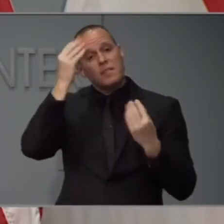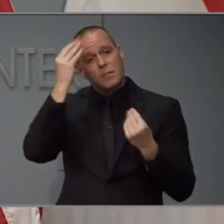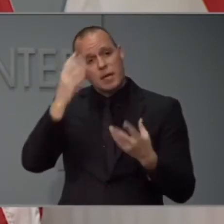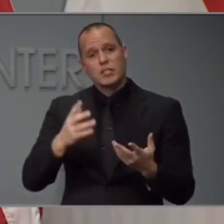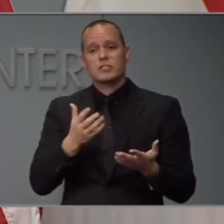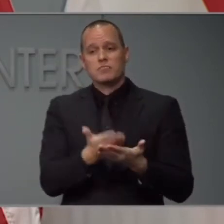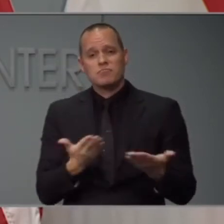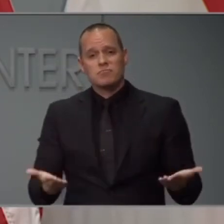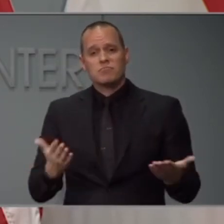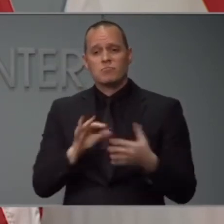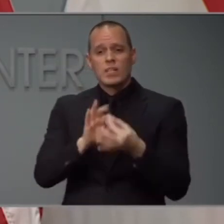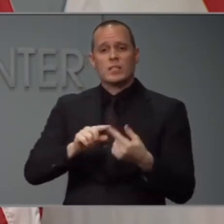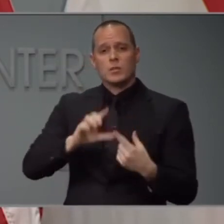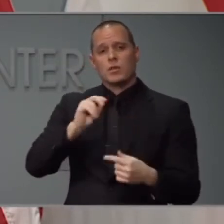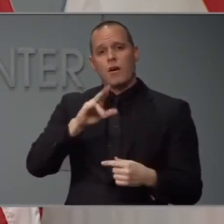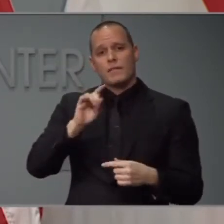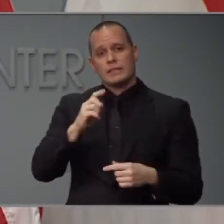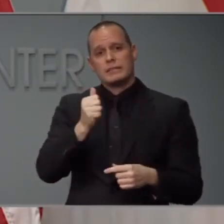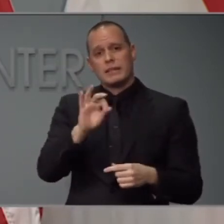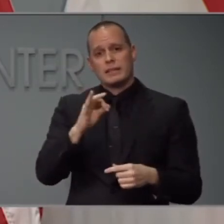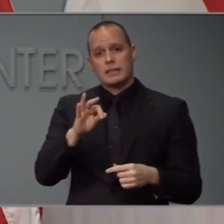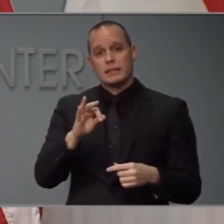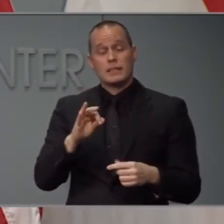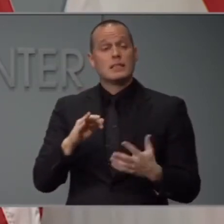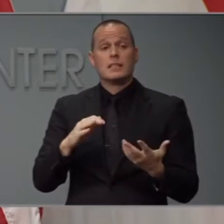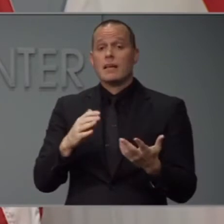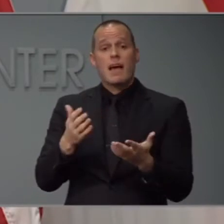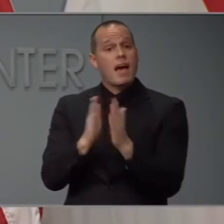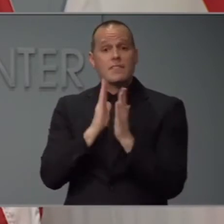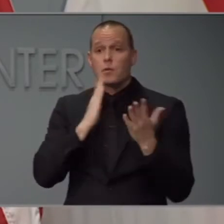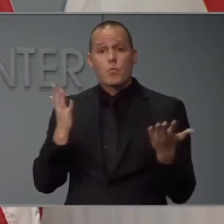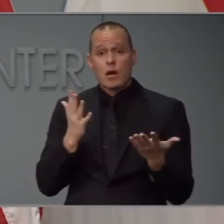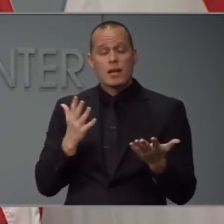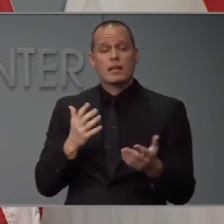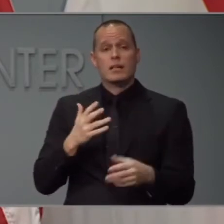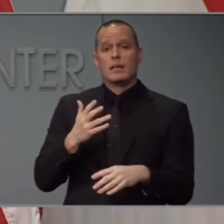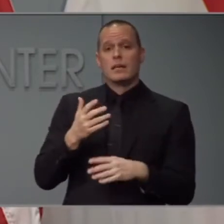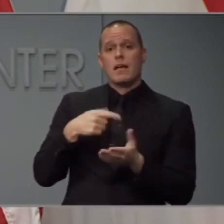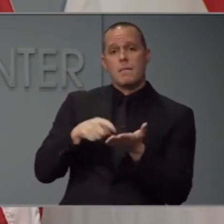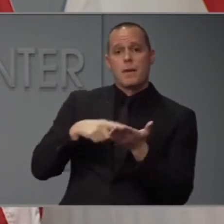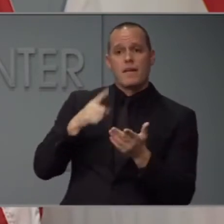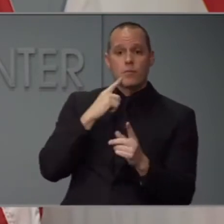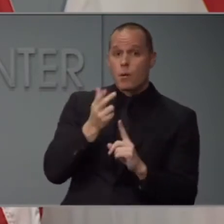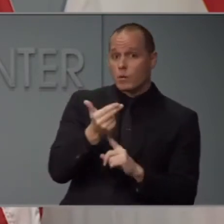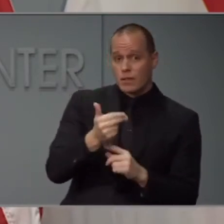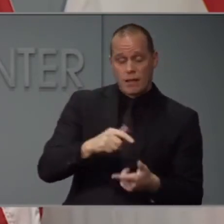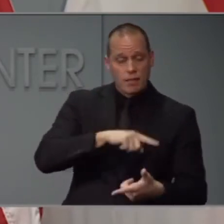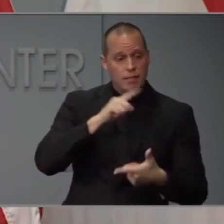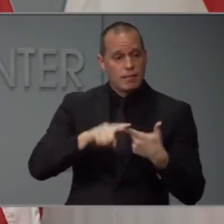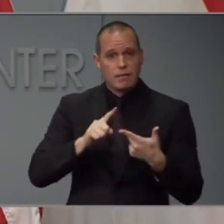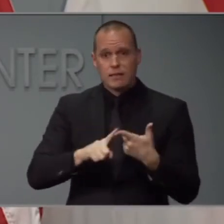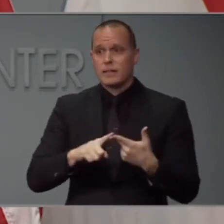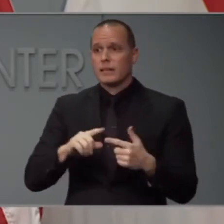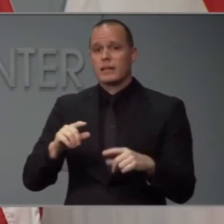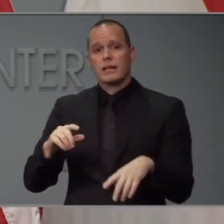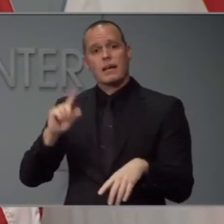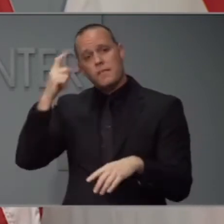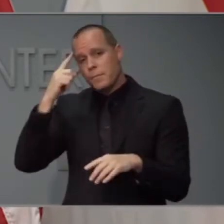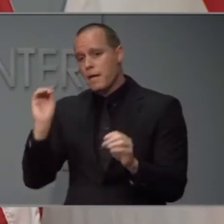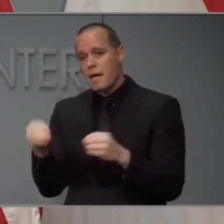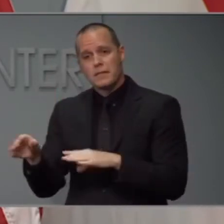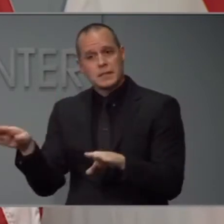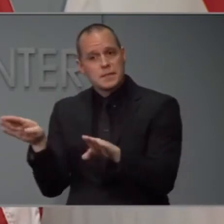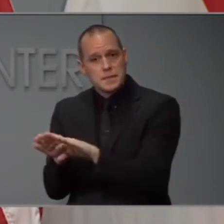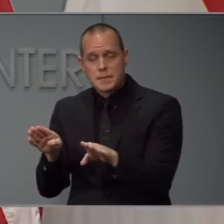Over the weekend, top caller needs included motel payment assistance, closure of government offices, and COVID